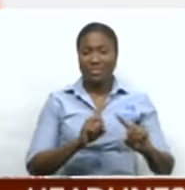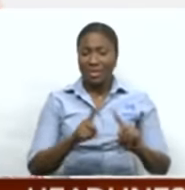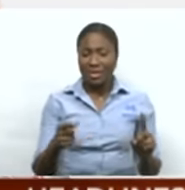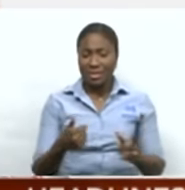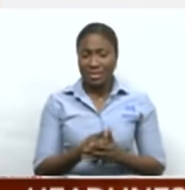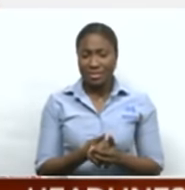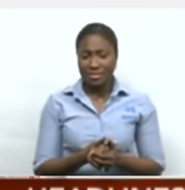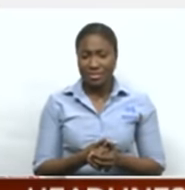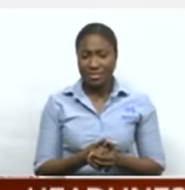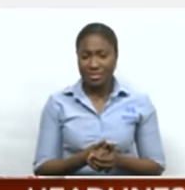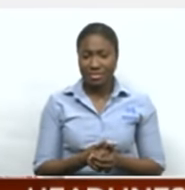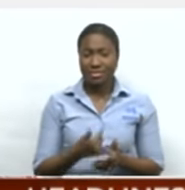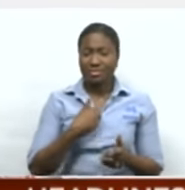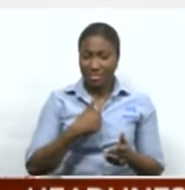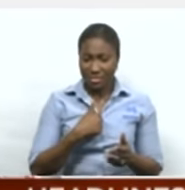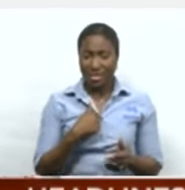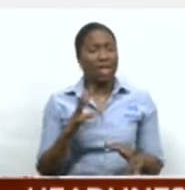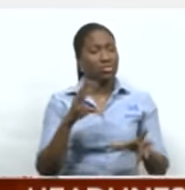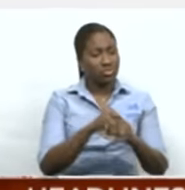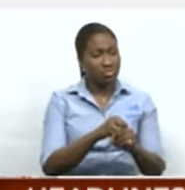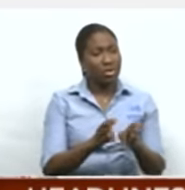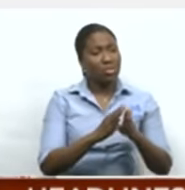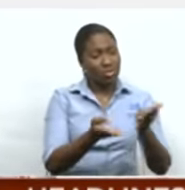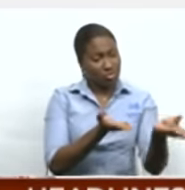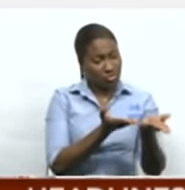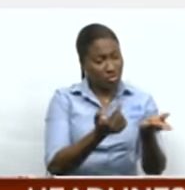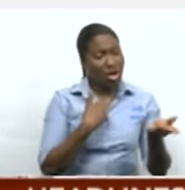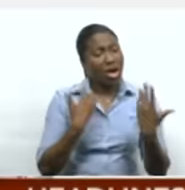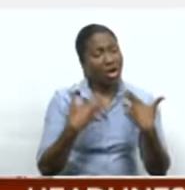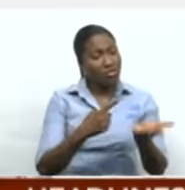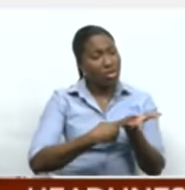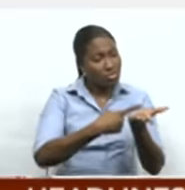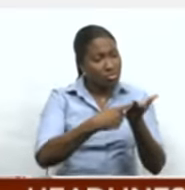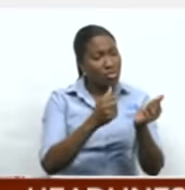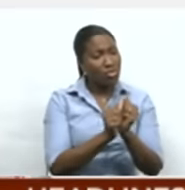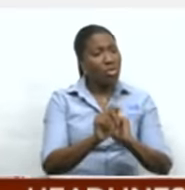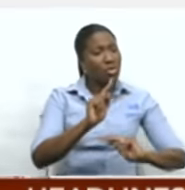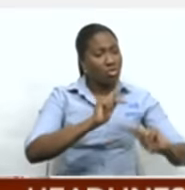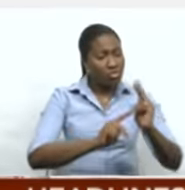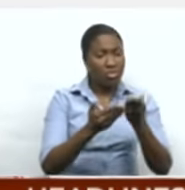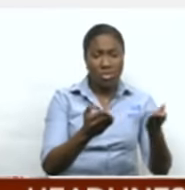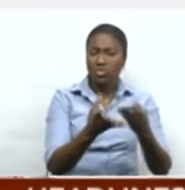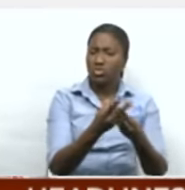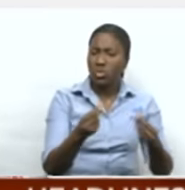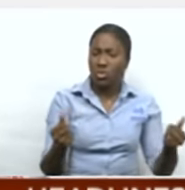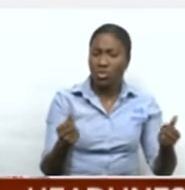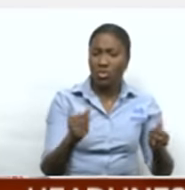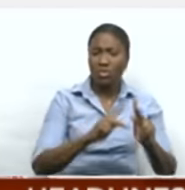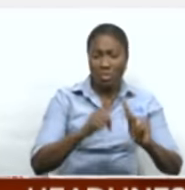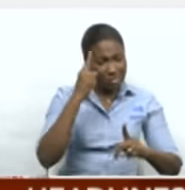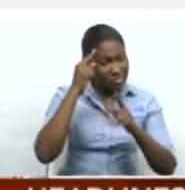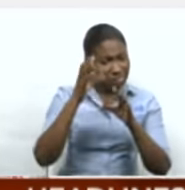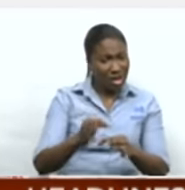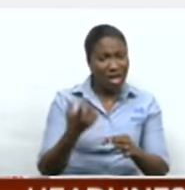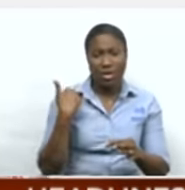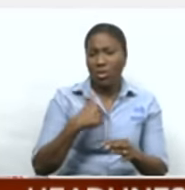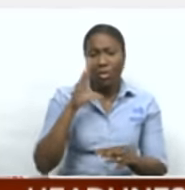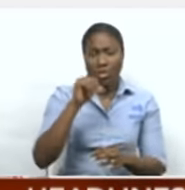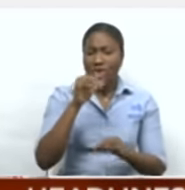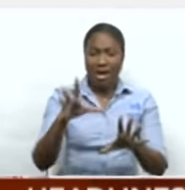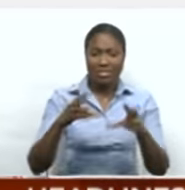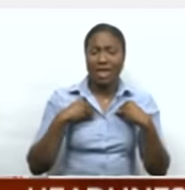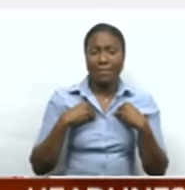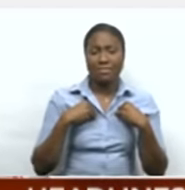parts of the public service and where we have spoken, business has been very much resolved that we are not to accept that